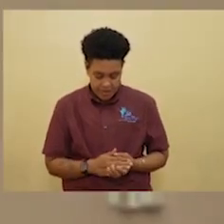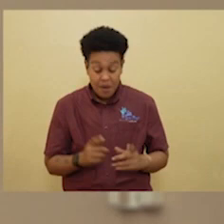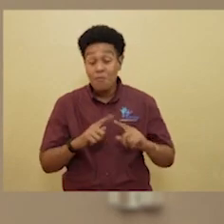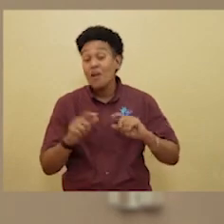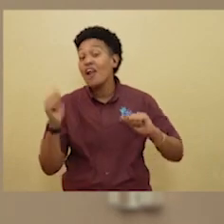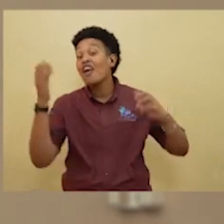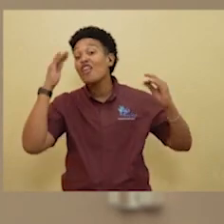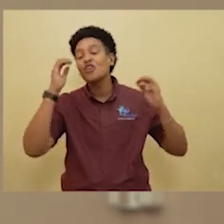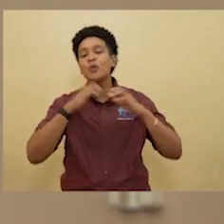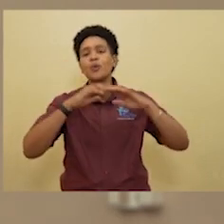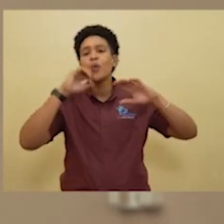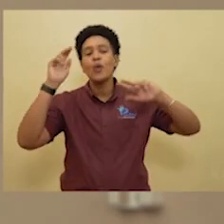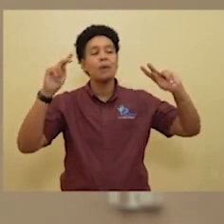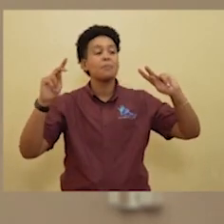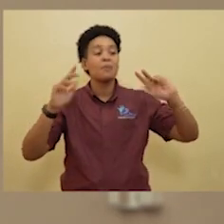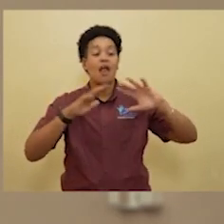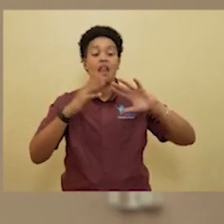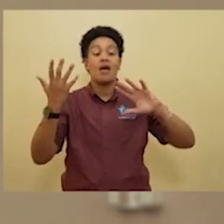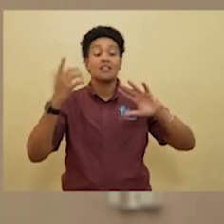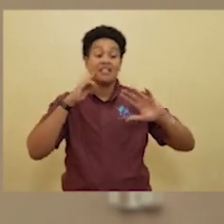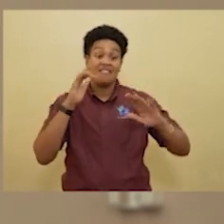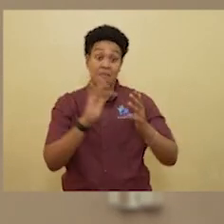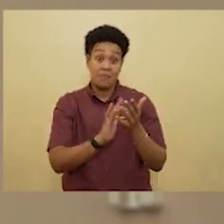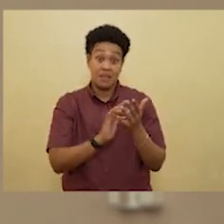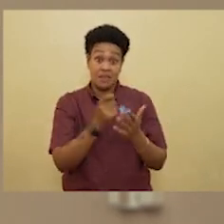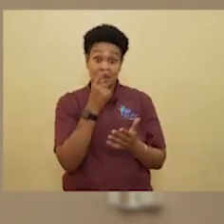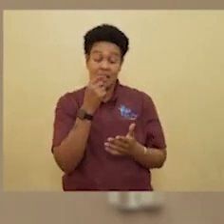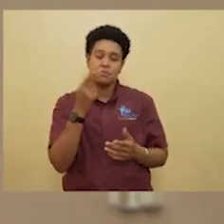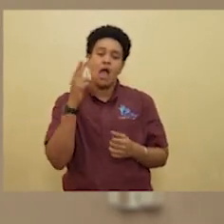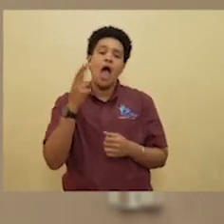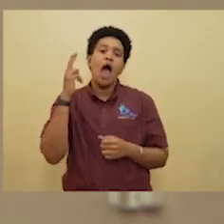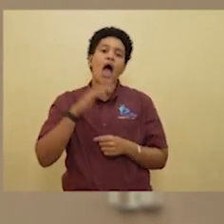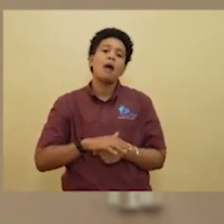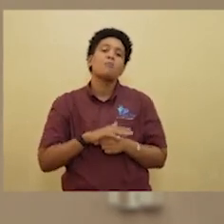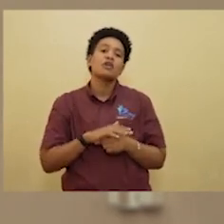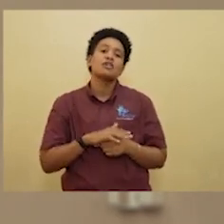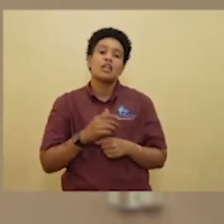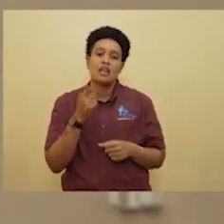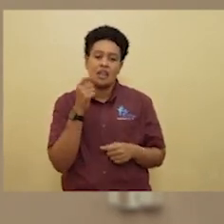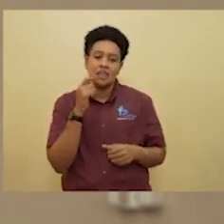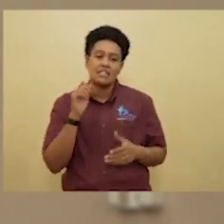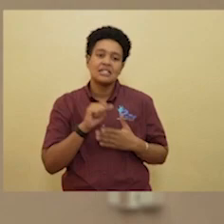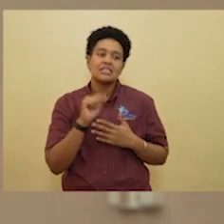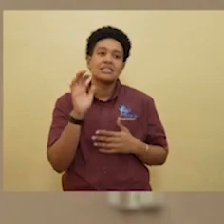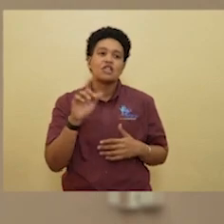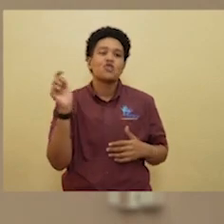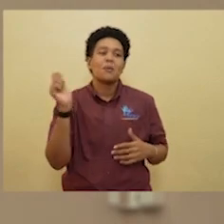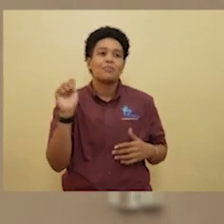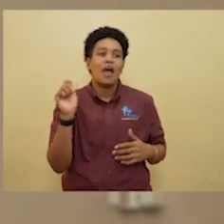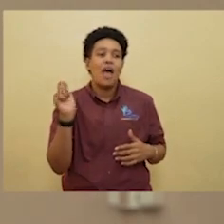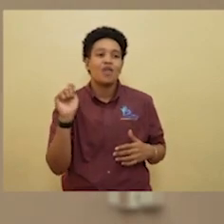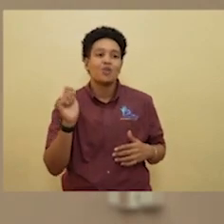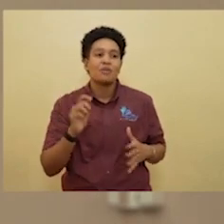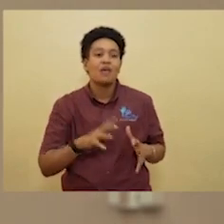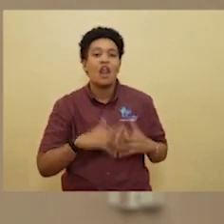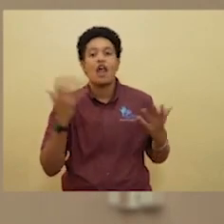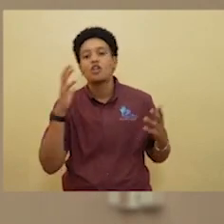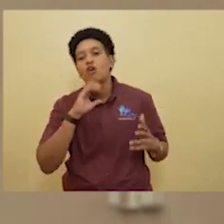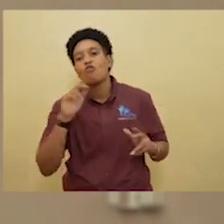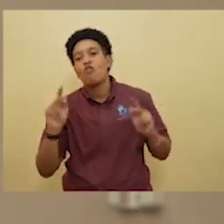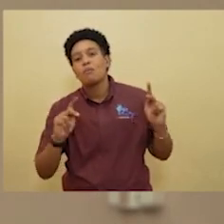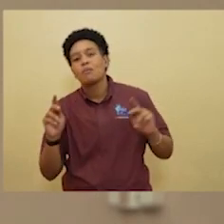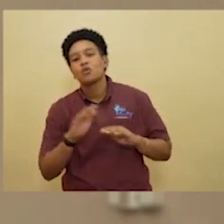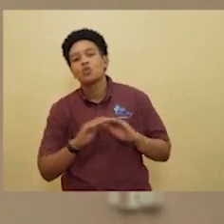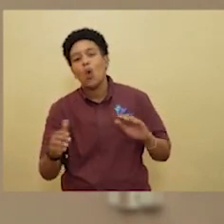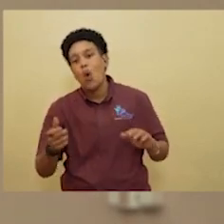lot of the medications, especially the hypertensive medications, send you to the bathroom. And a lot of older people do not